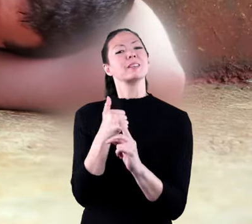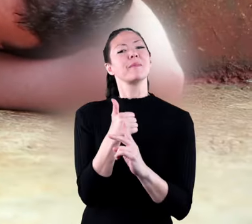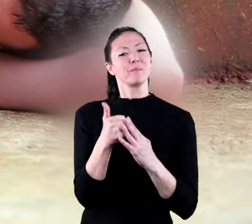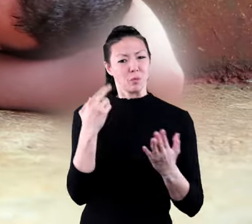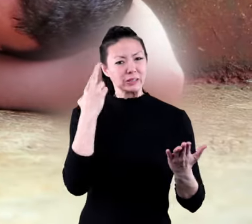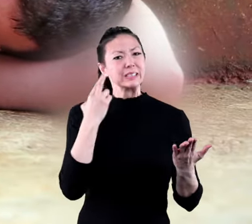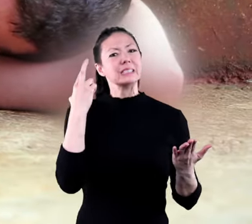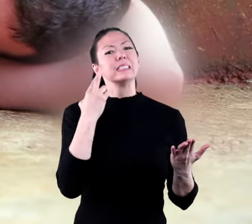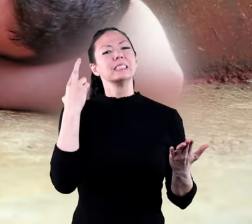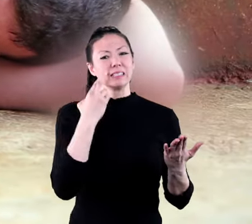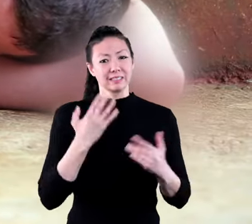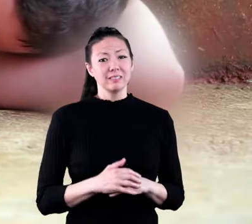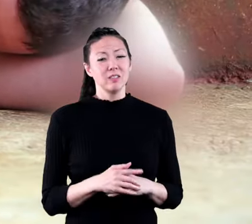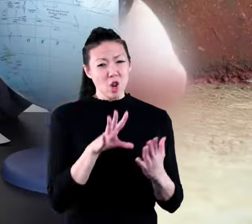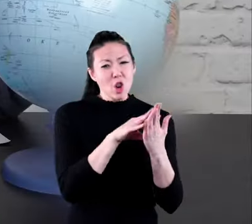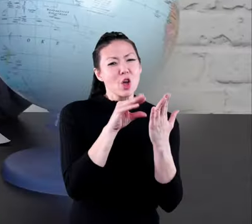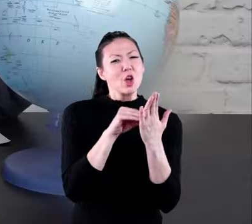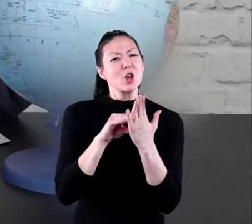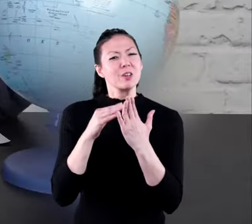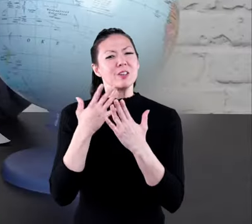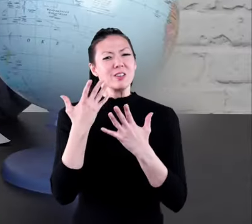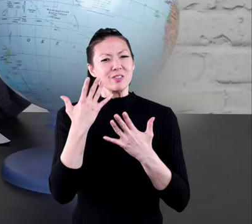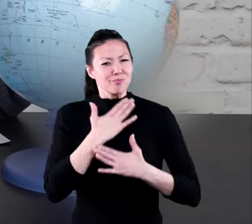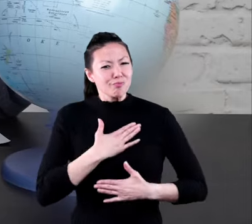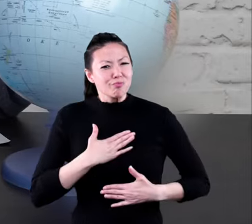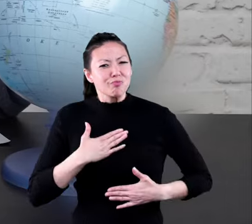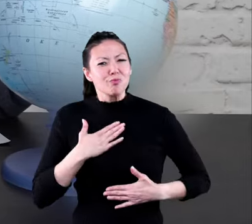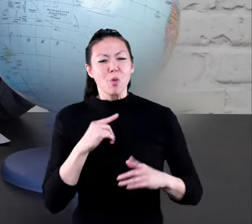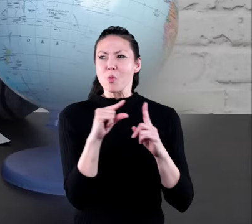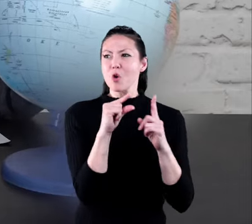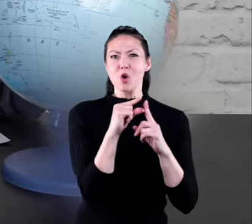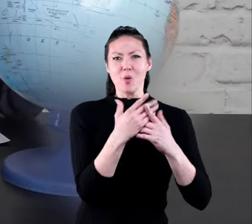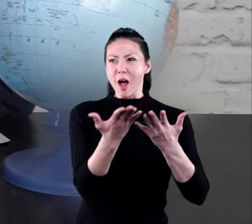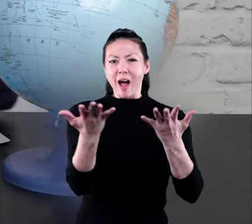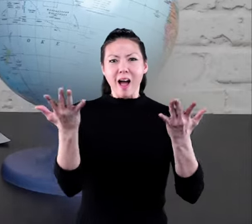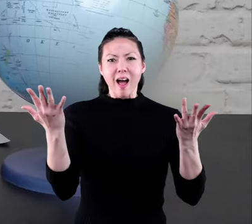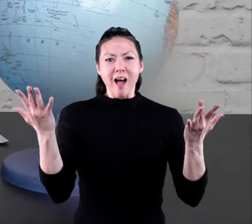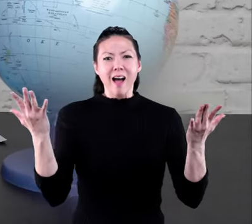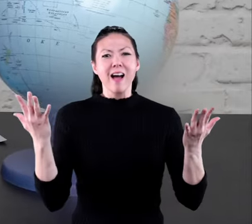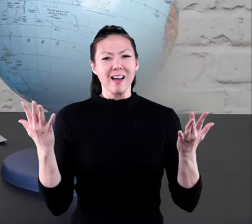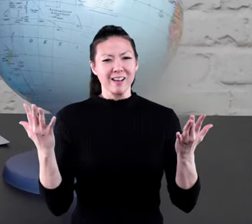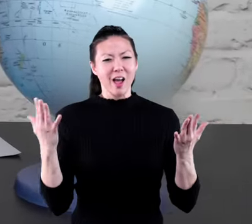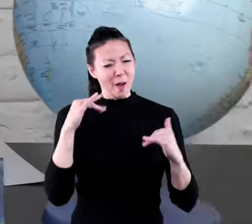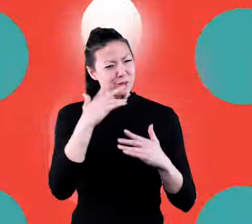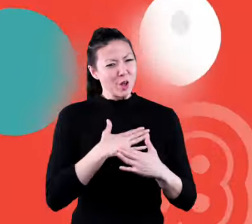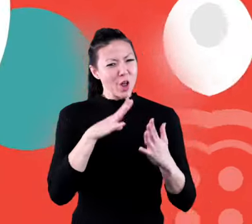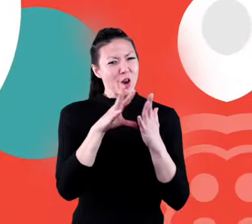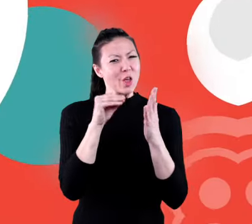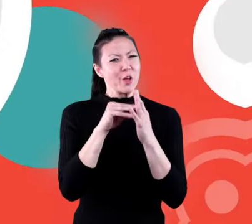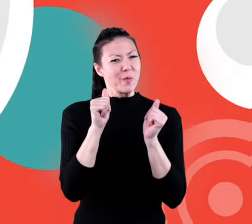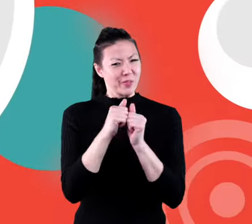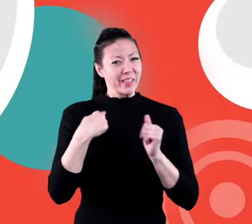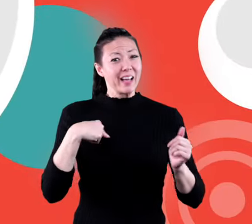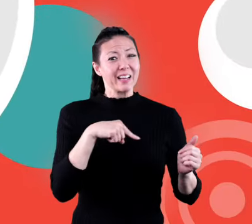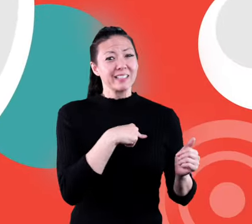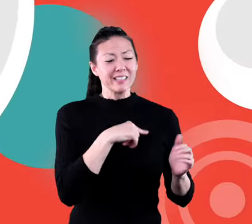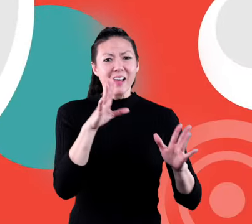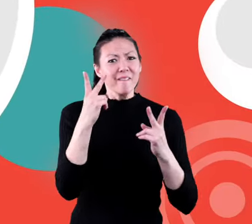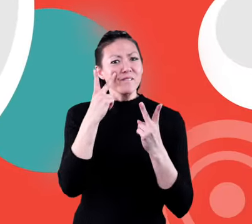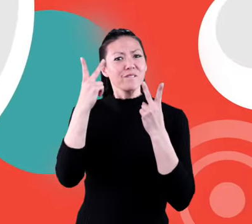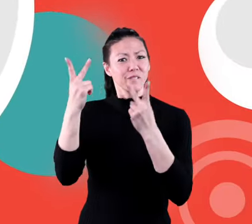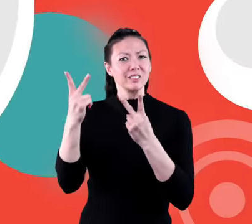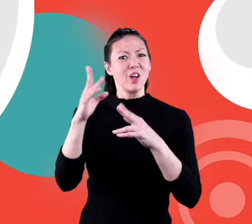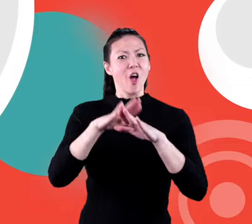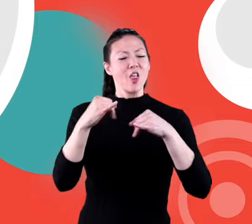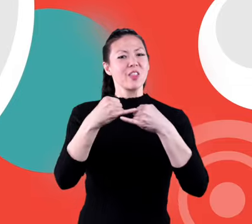protect themselves learn and enjoy the world around them hope you had fun learning